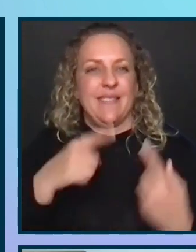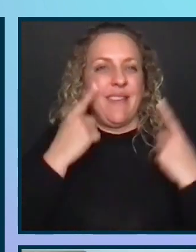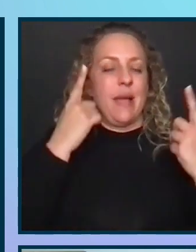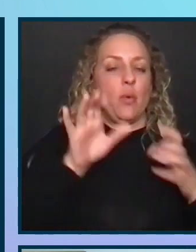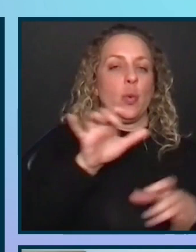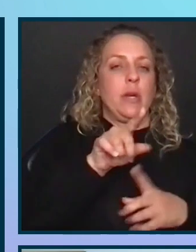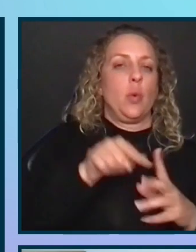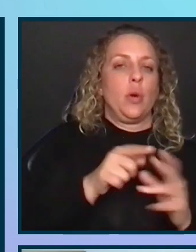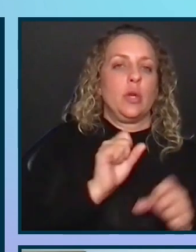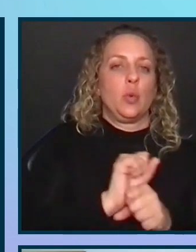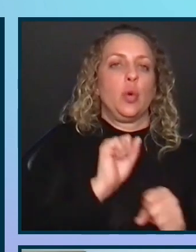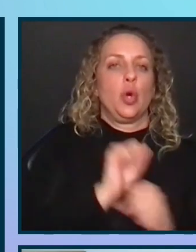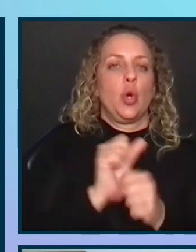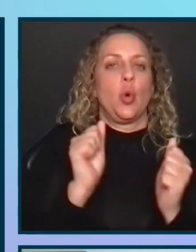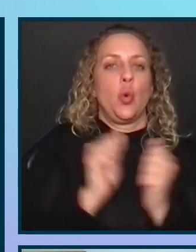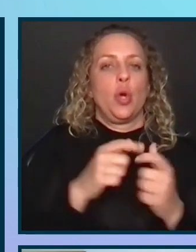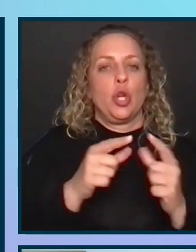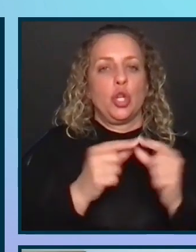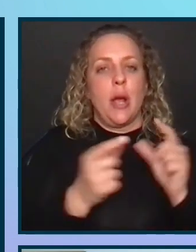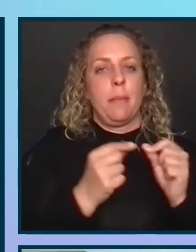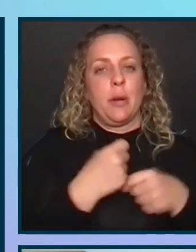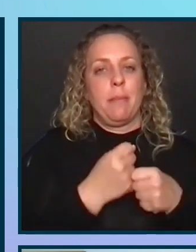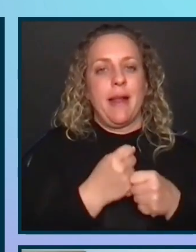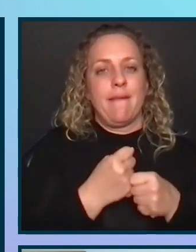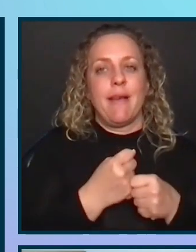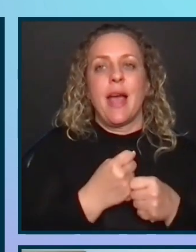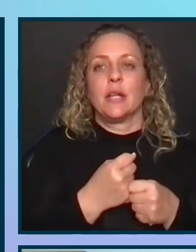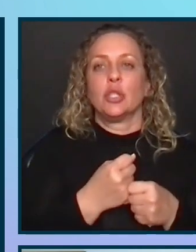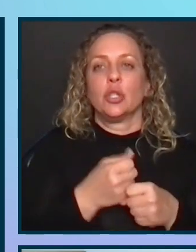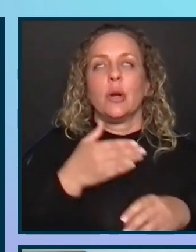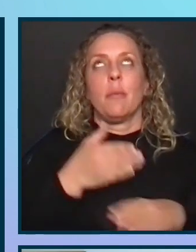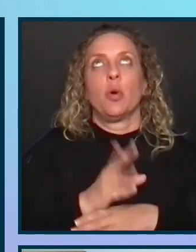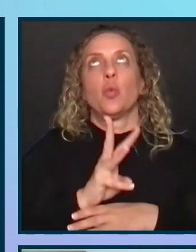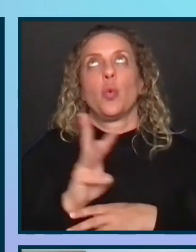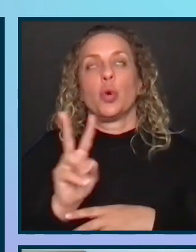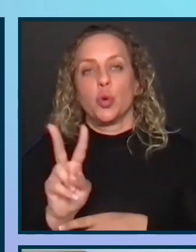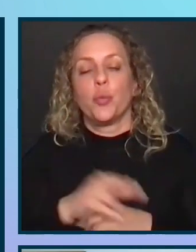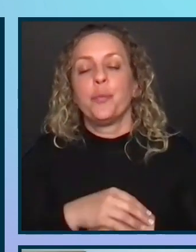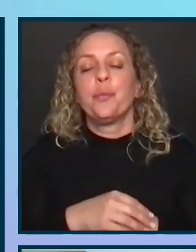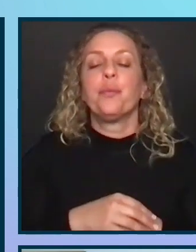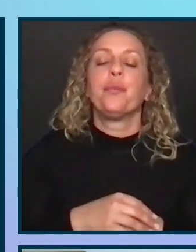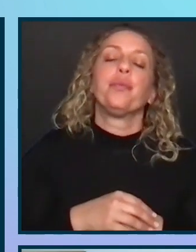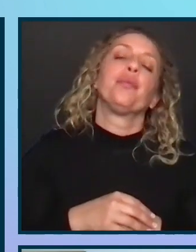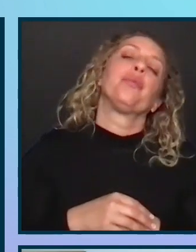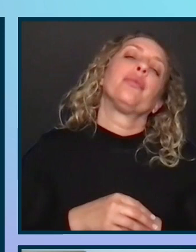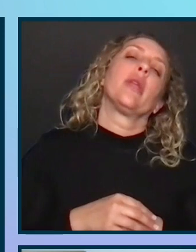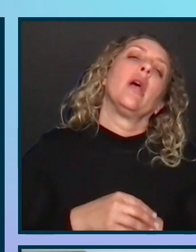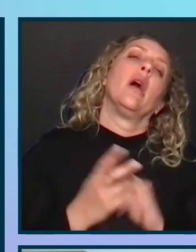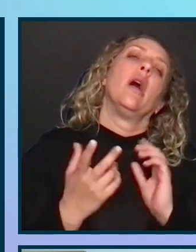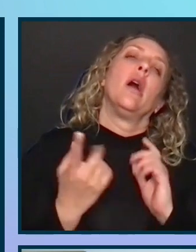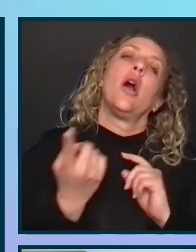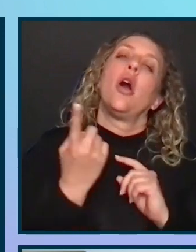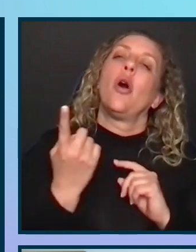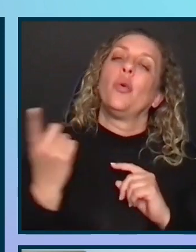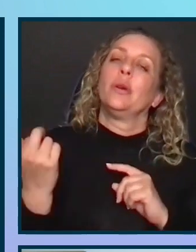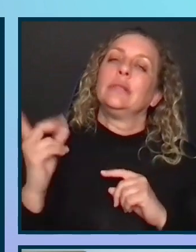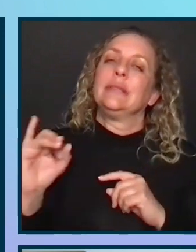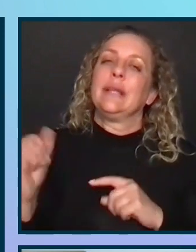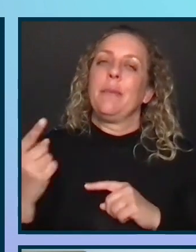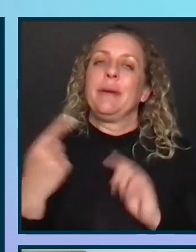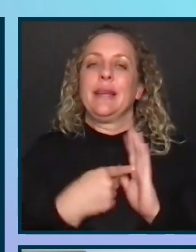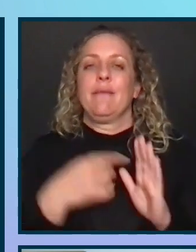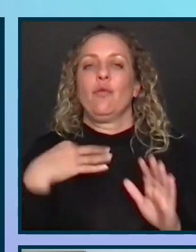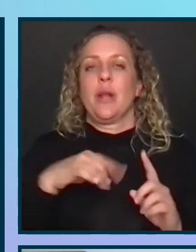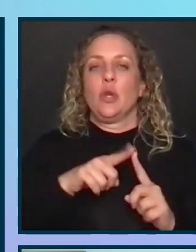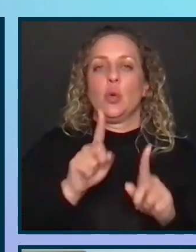did this when he was working with Japanese manufacturing post-World War II. Deming always gave credit for this model to